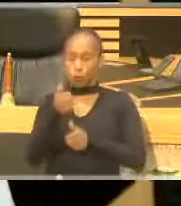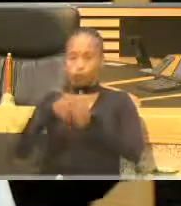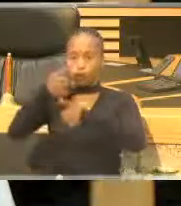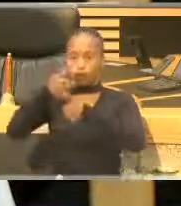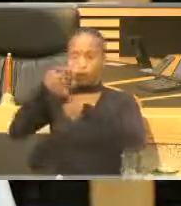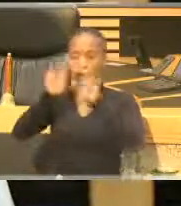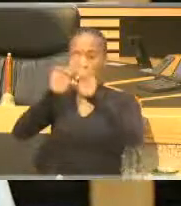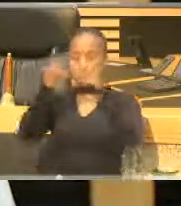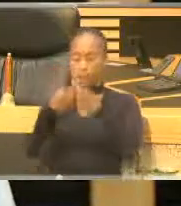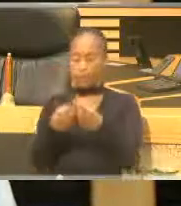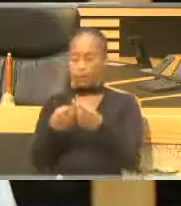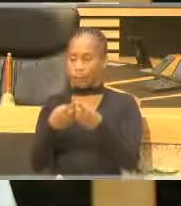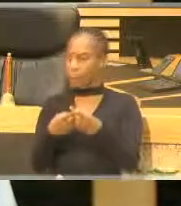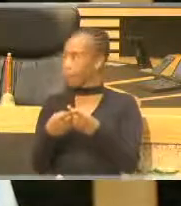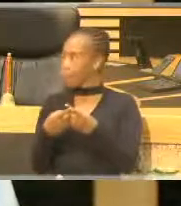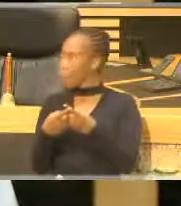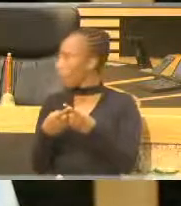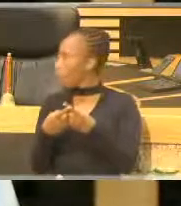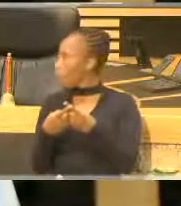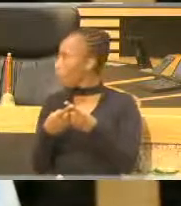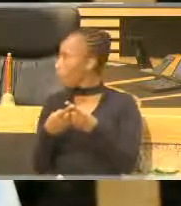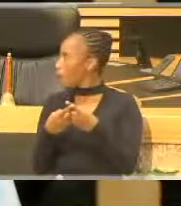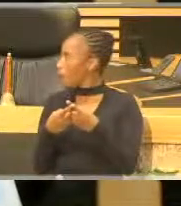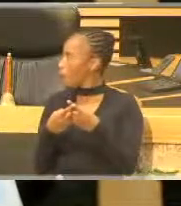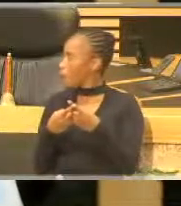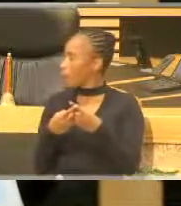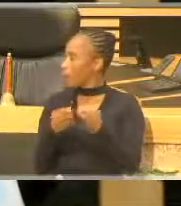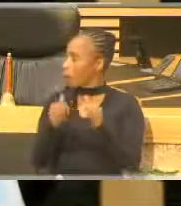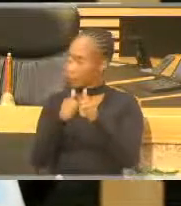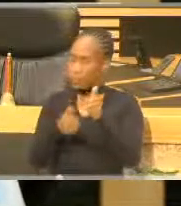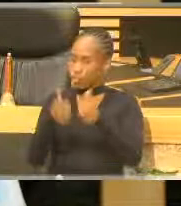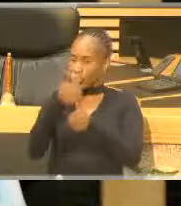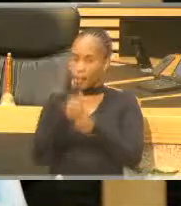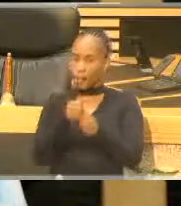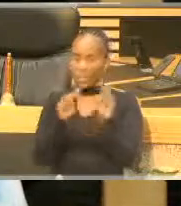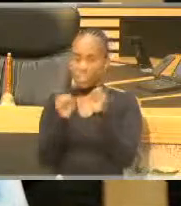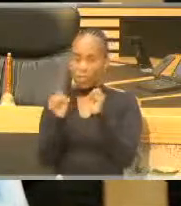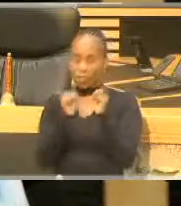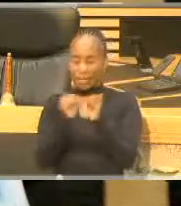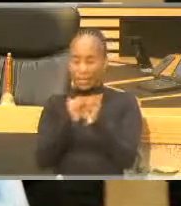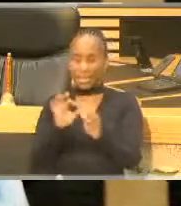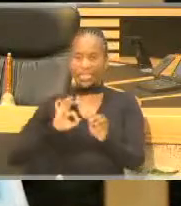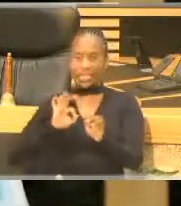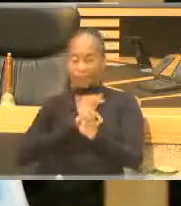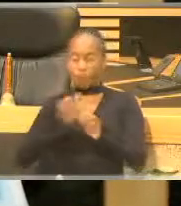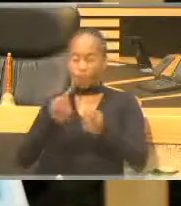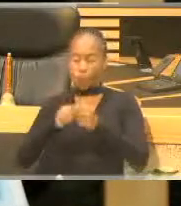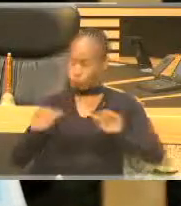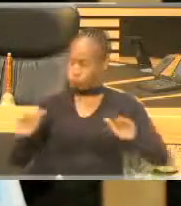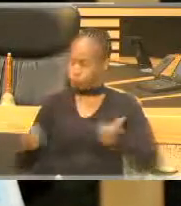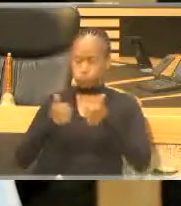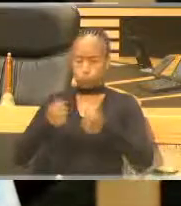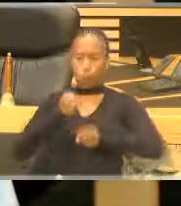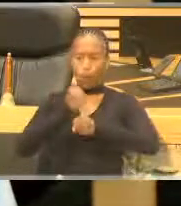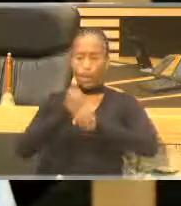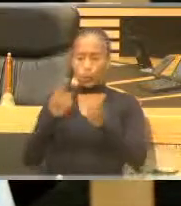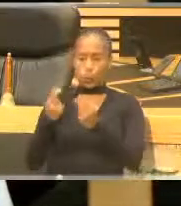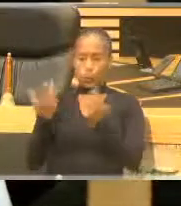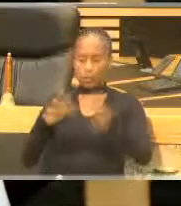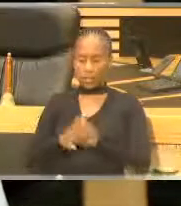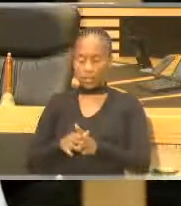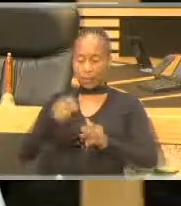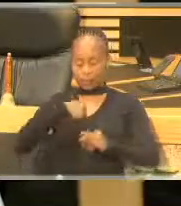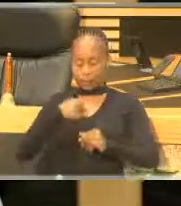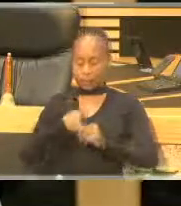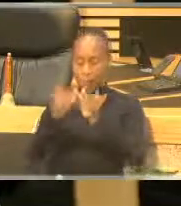Department, Ms. Mickey Mama, and the Senior Management and staff for the stealing job they've done. I hereby